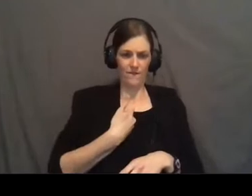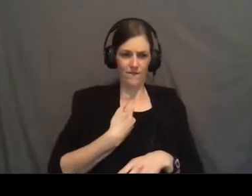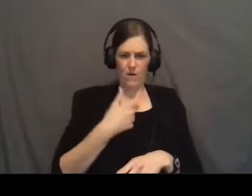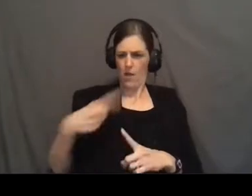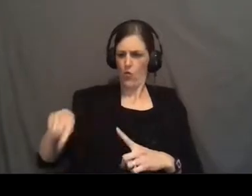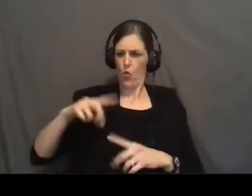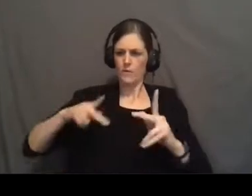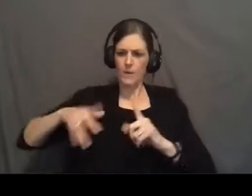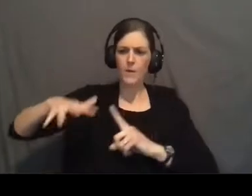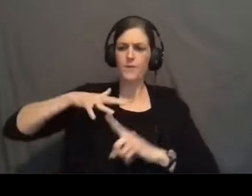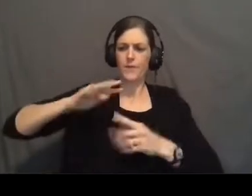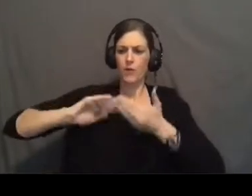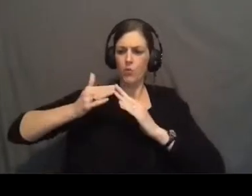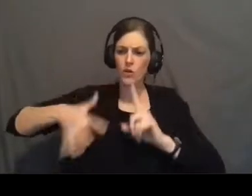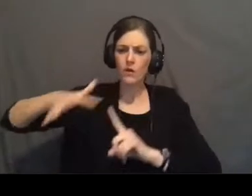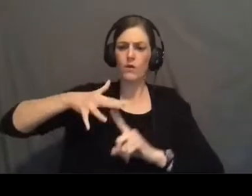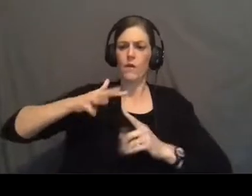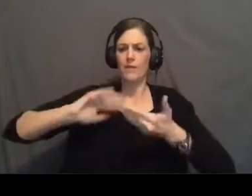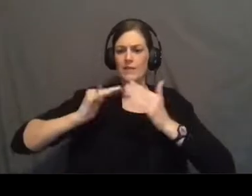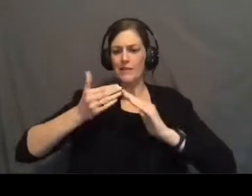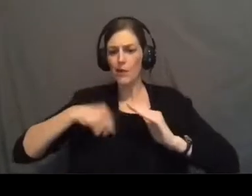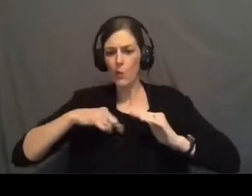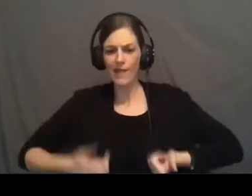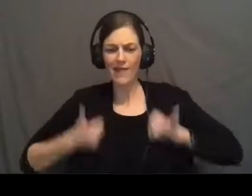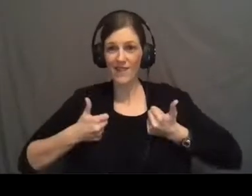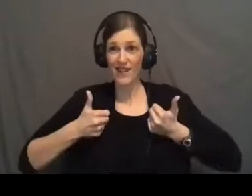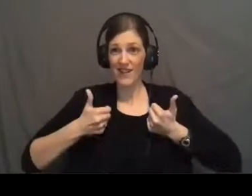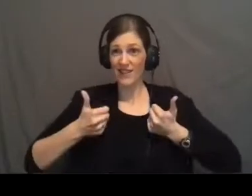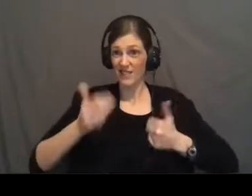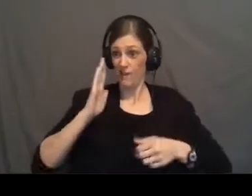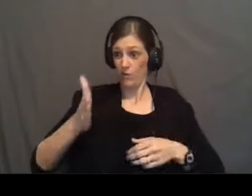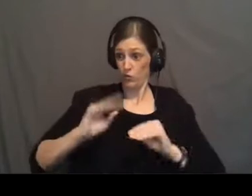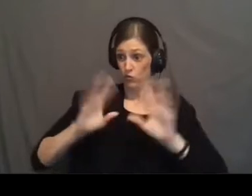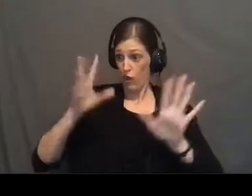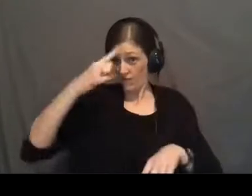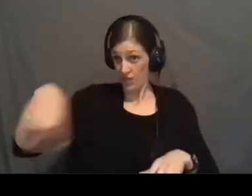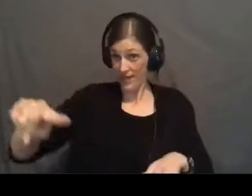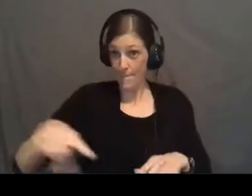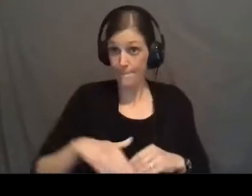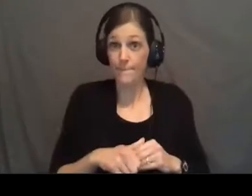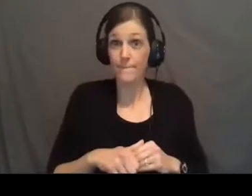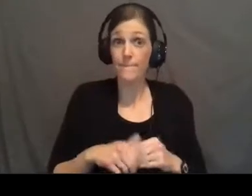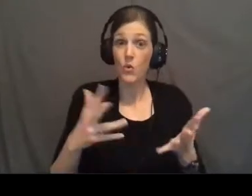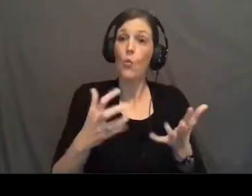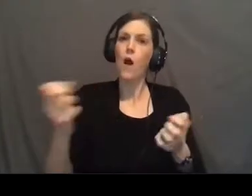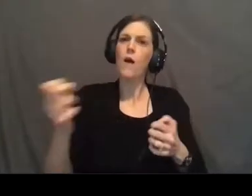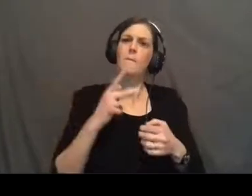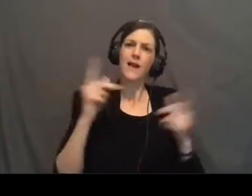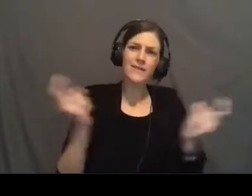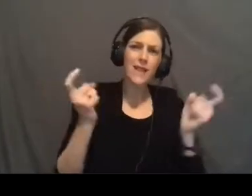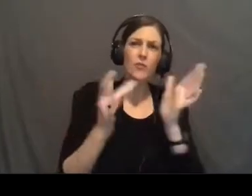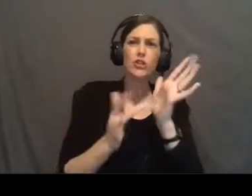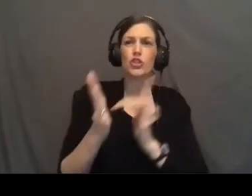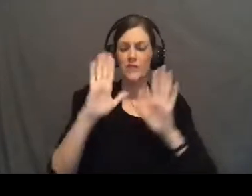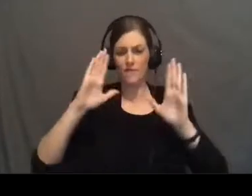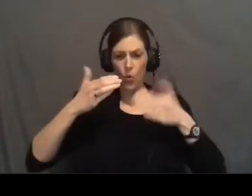around us, our communities around us, the city that we live in, is the future bright for them? And we want to come back and celebrate Jesus and focus